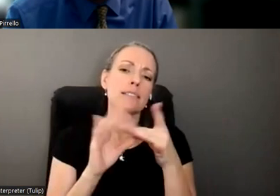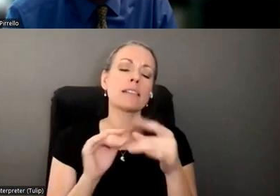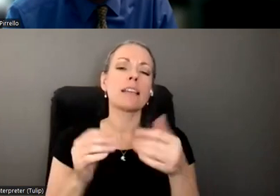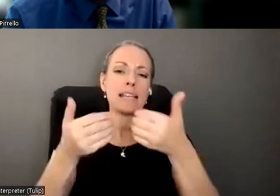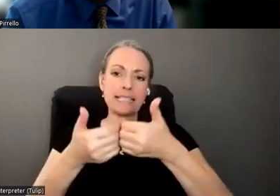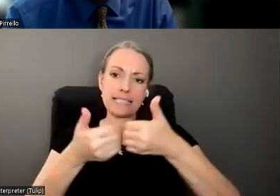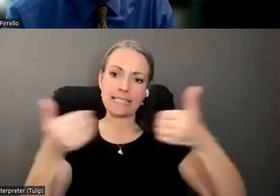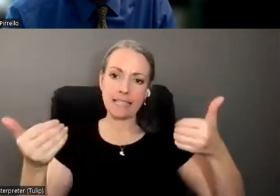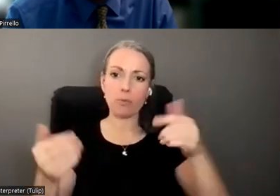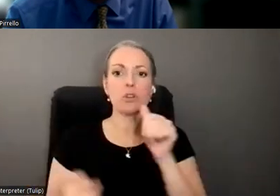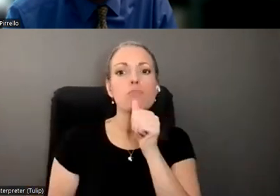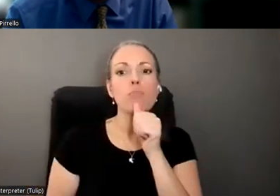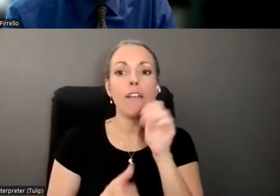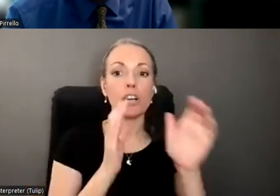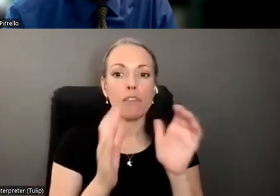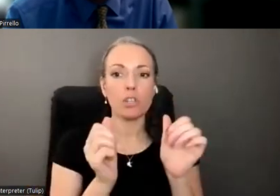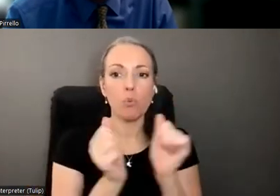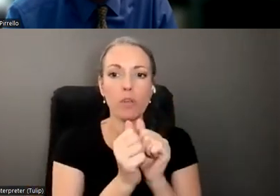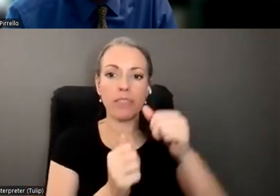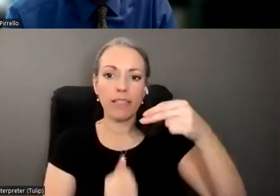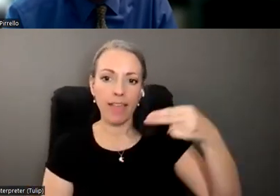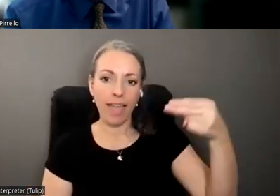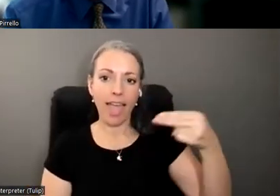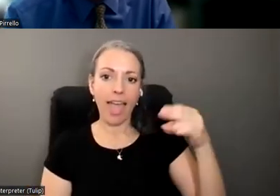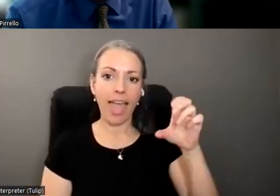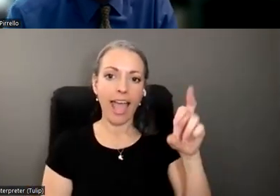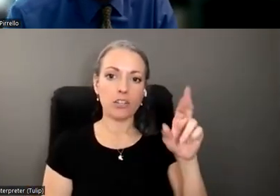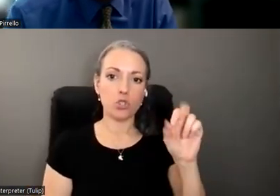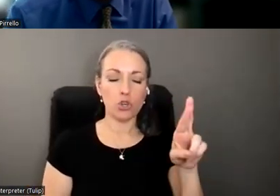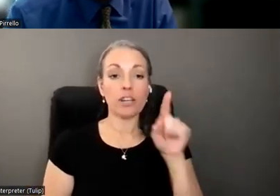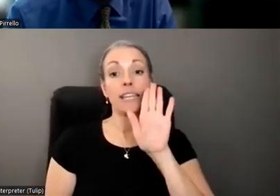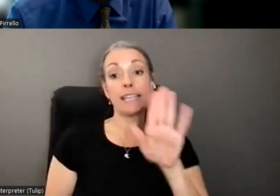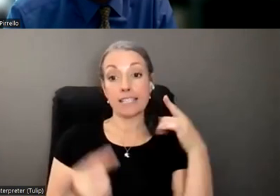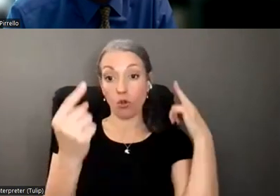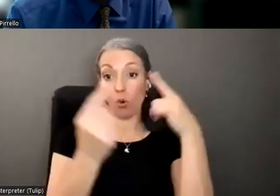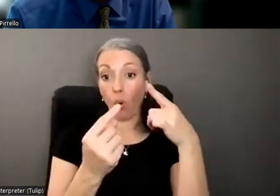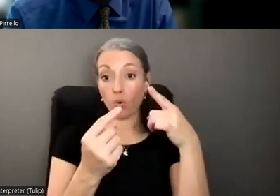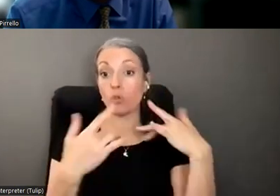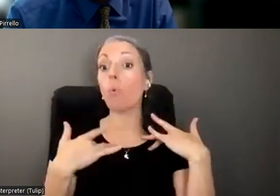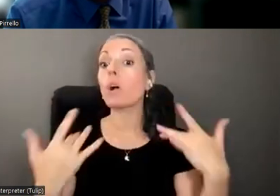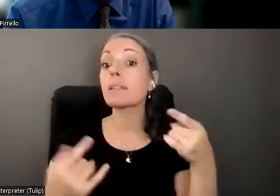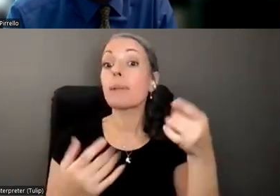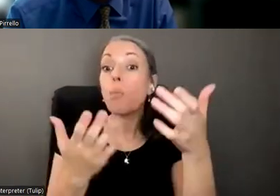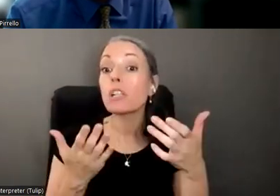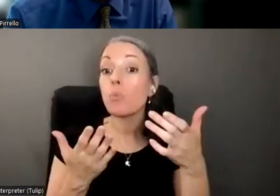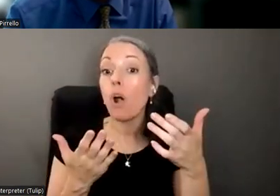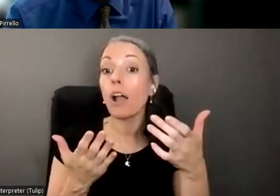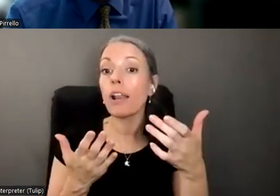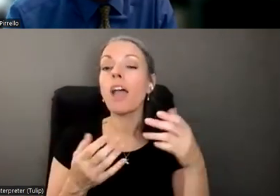private conversation with Hector about what are his actual goals, what does he want? And then also the history of what's been